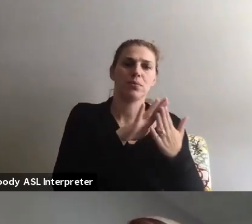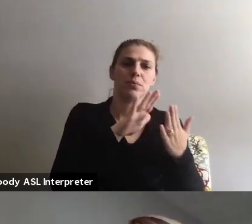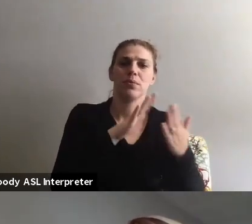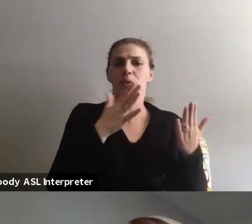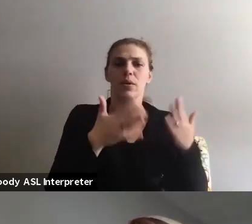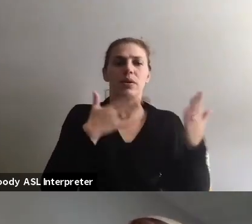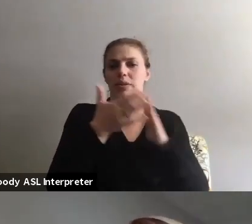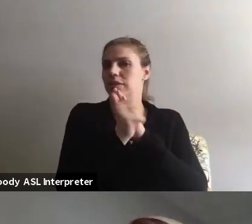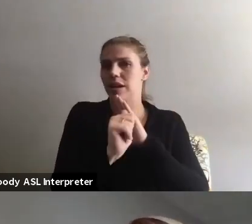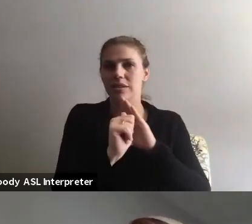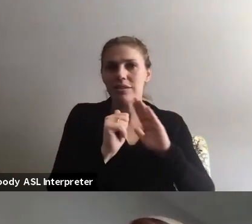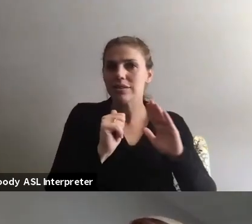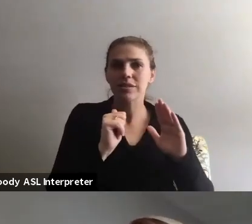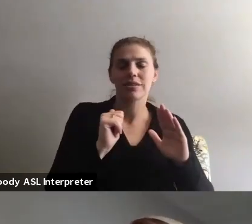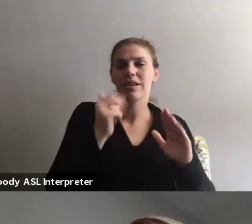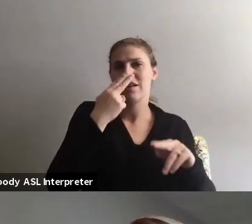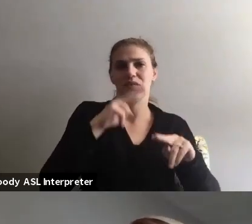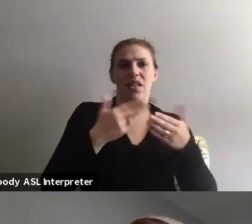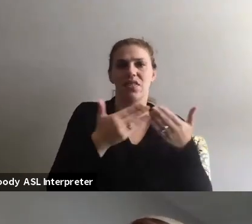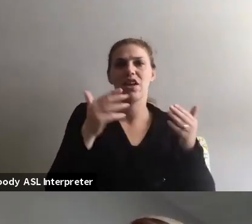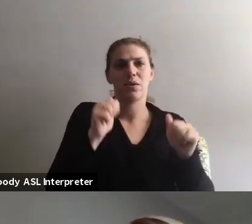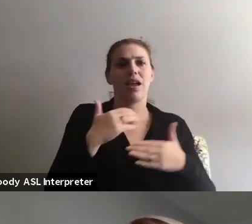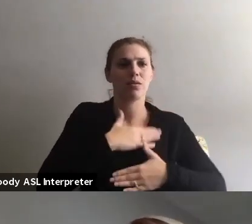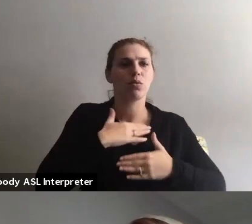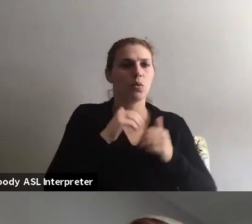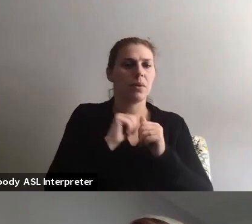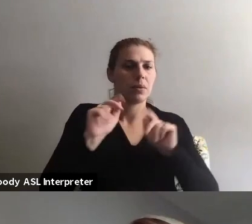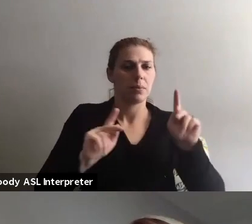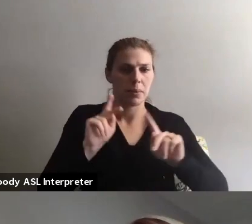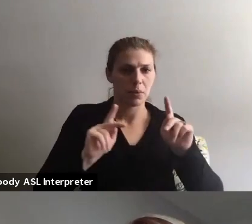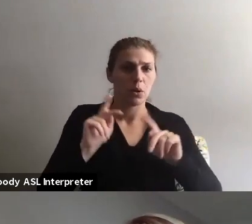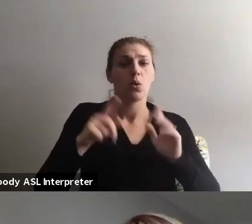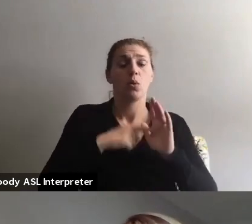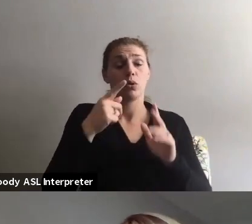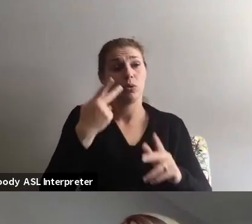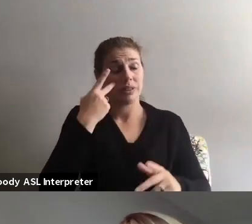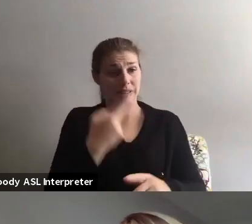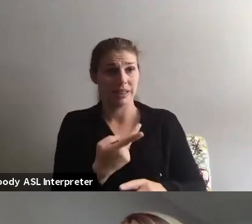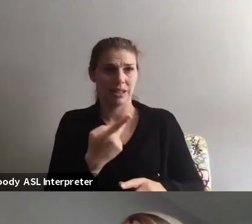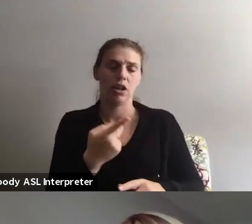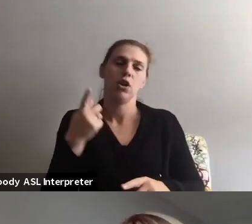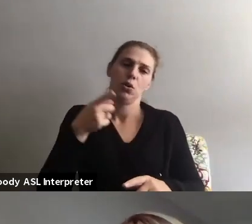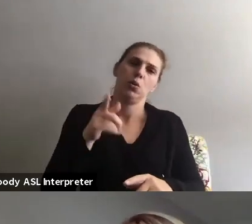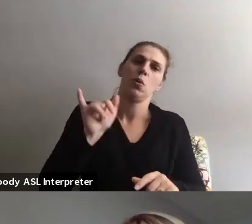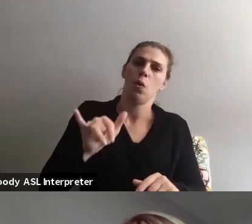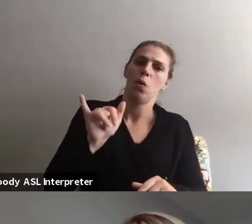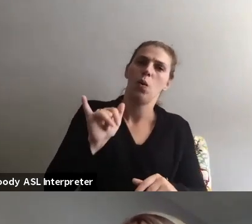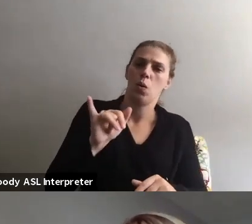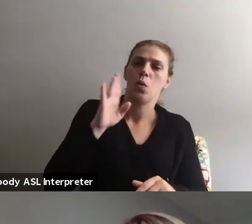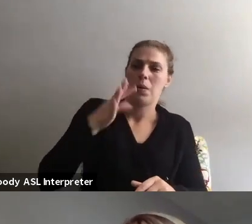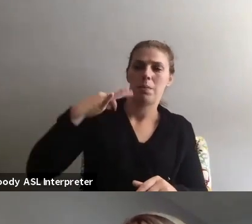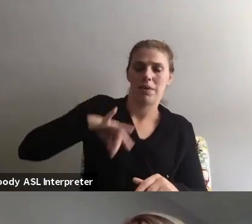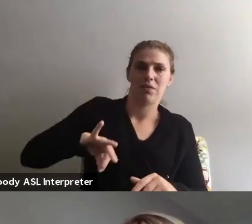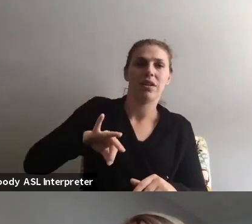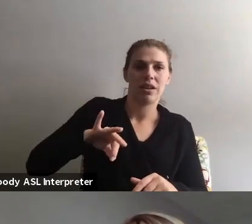you know, skills and, and fun things that you can have with, with people. And then once you start seeing those, then you will, you know, benefit